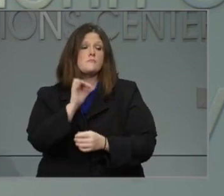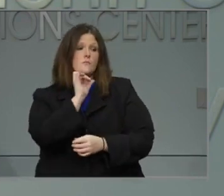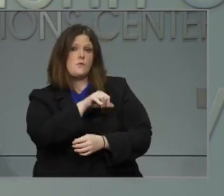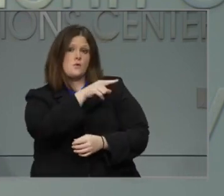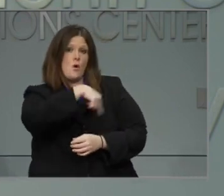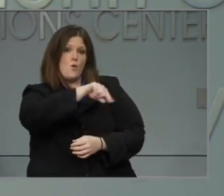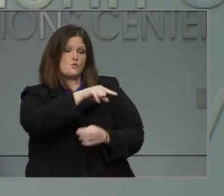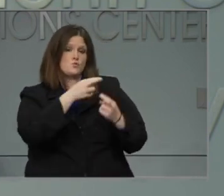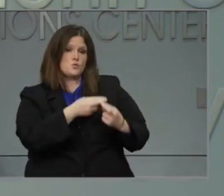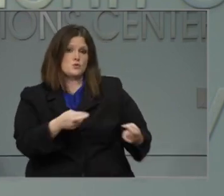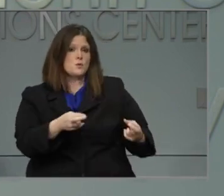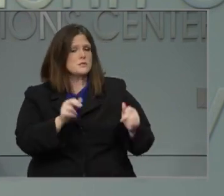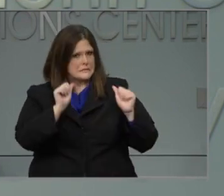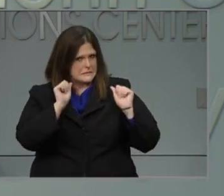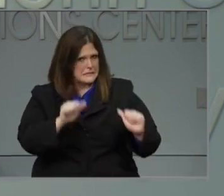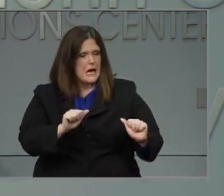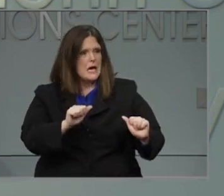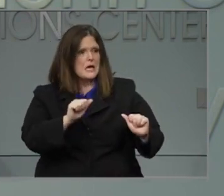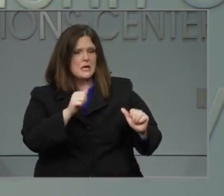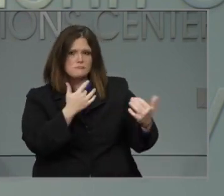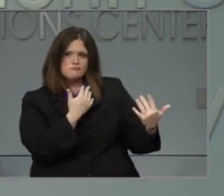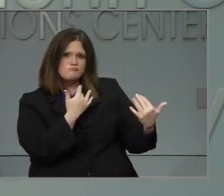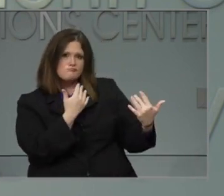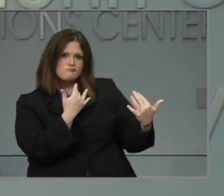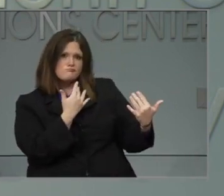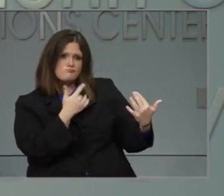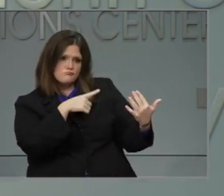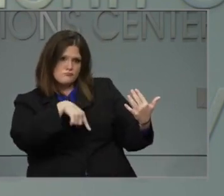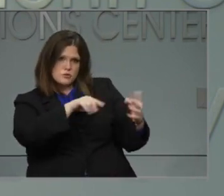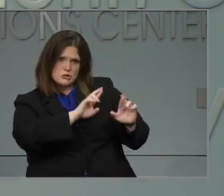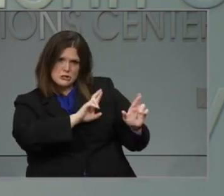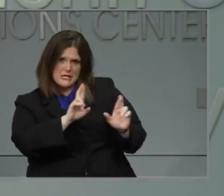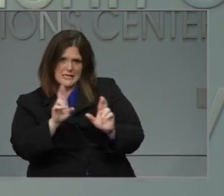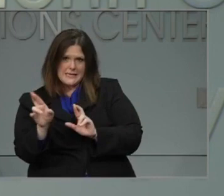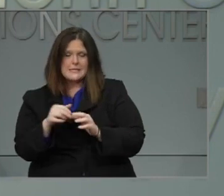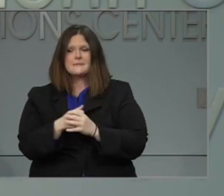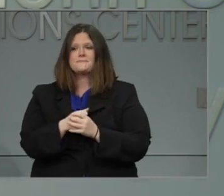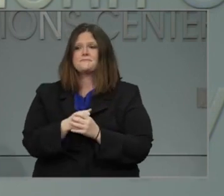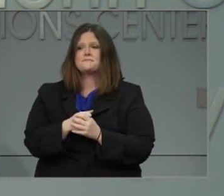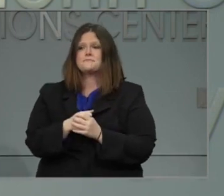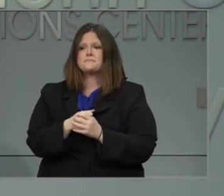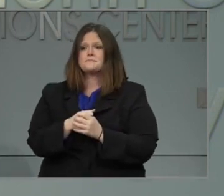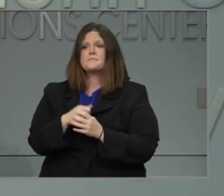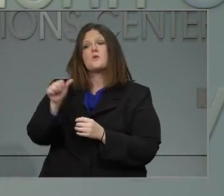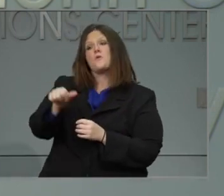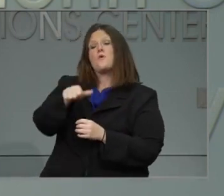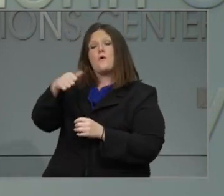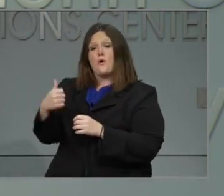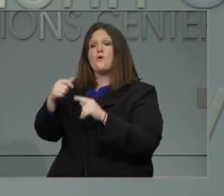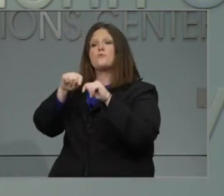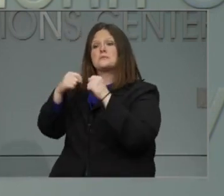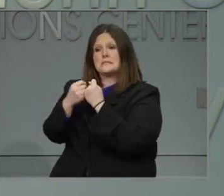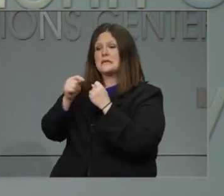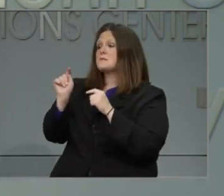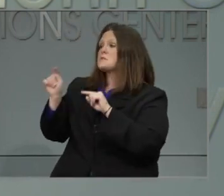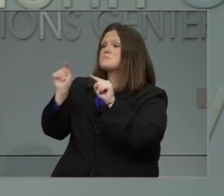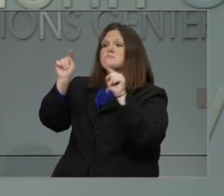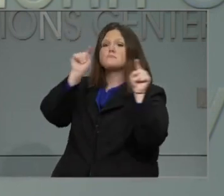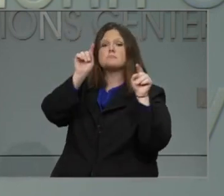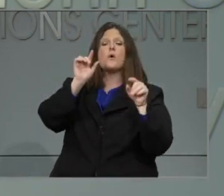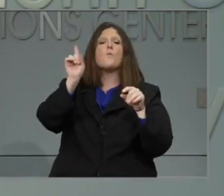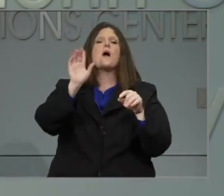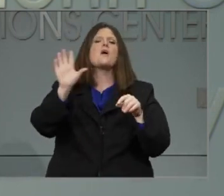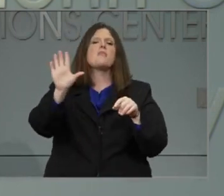go as soon as they need to, and they also have more teams ready at their respective home stations.